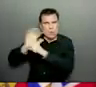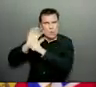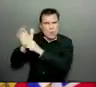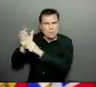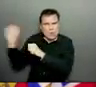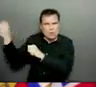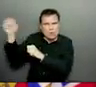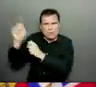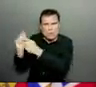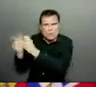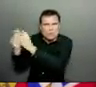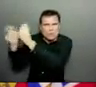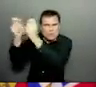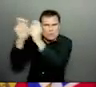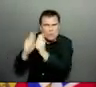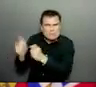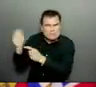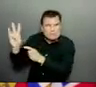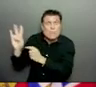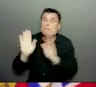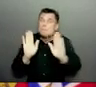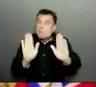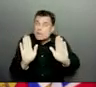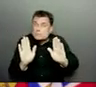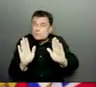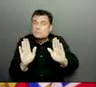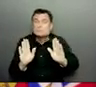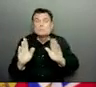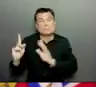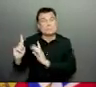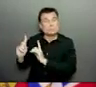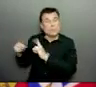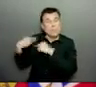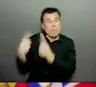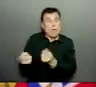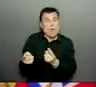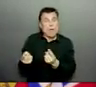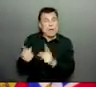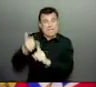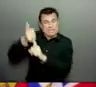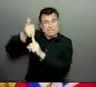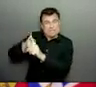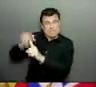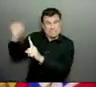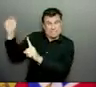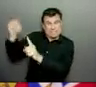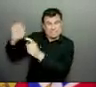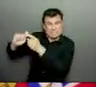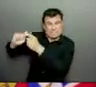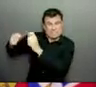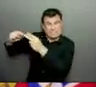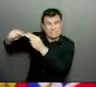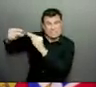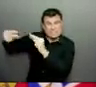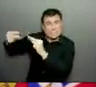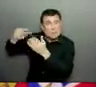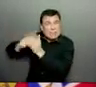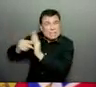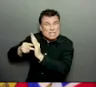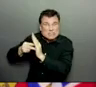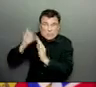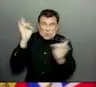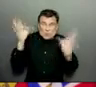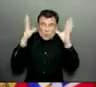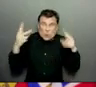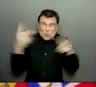it does not seem to increase severity of illness. However, it does seem to mean that the virus can transmit